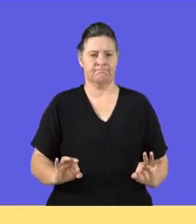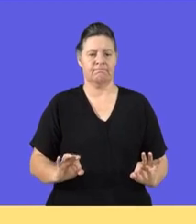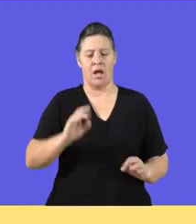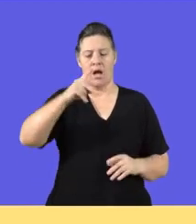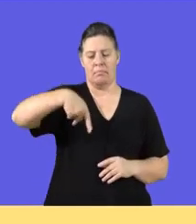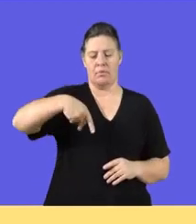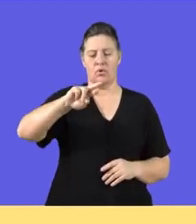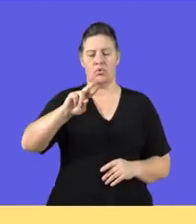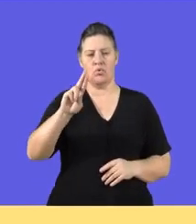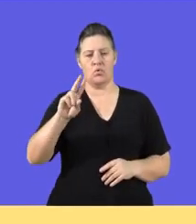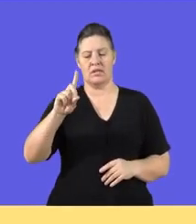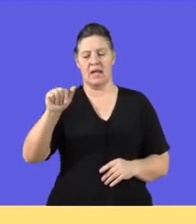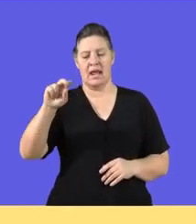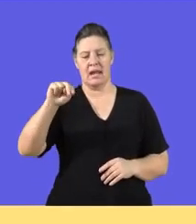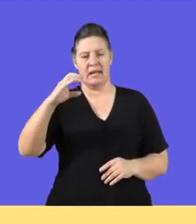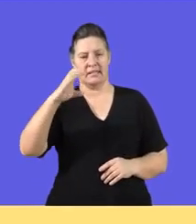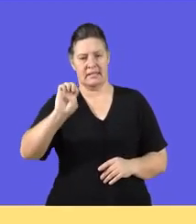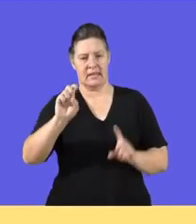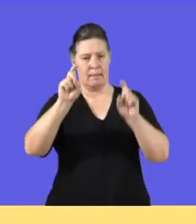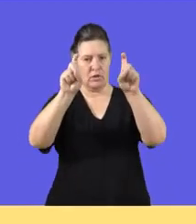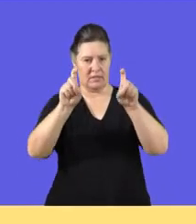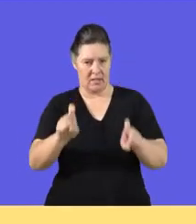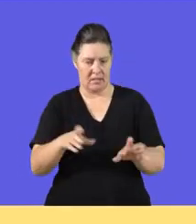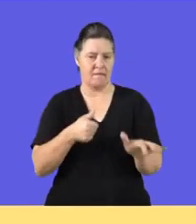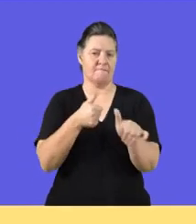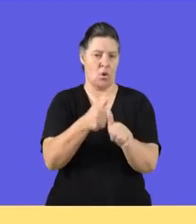with the prudence principle.